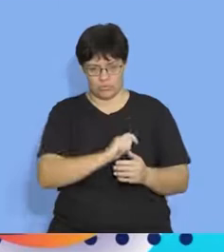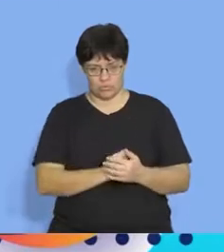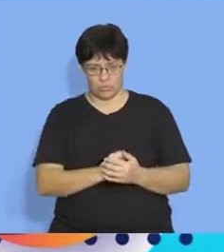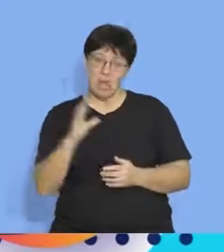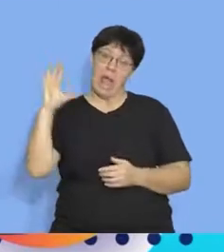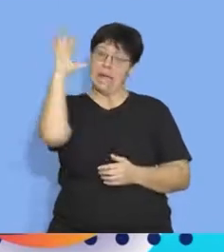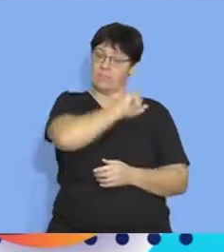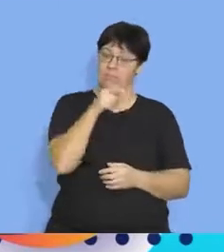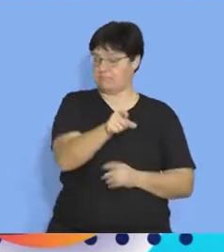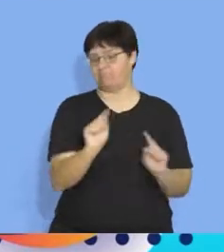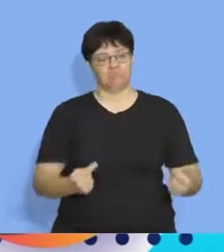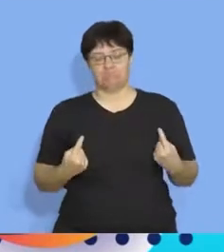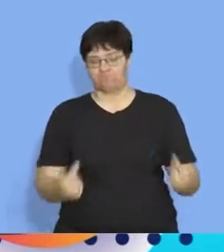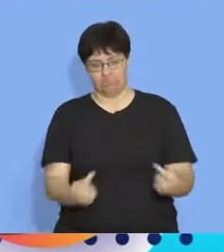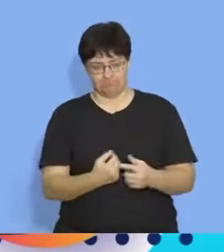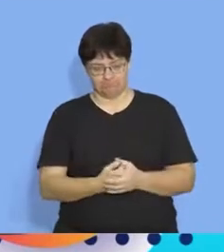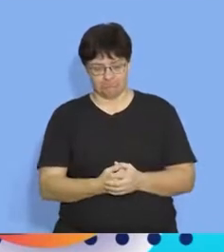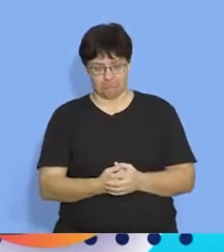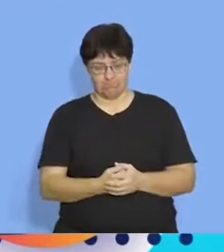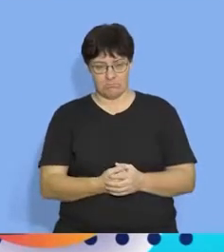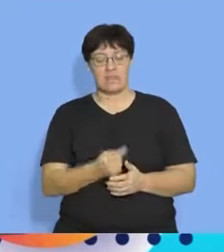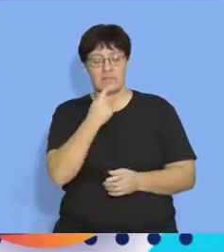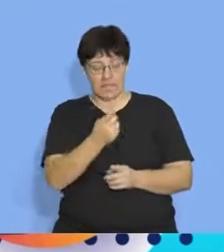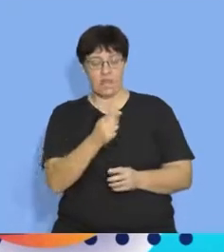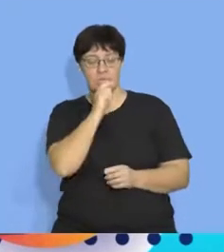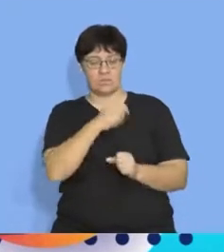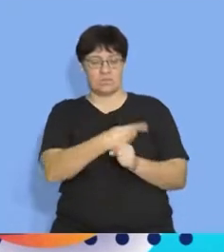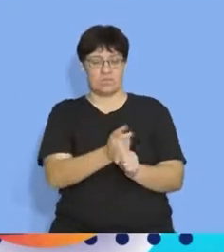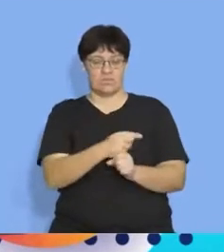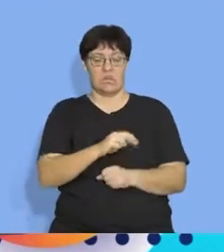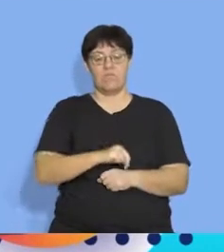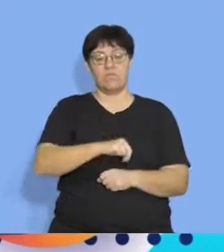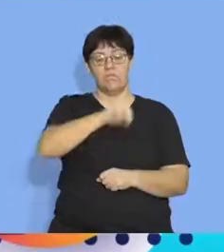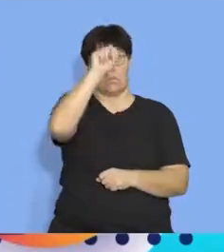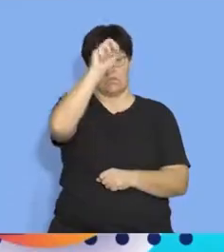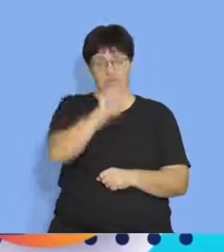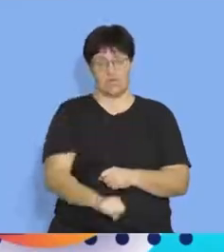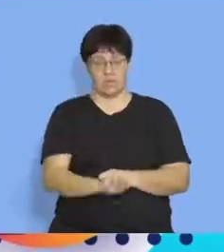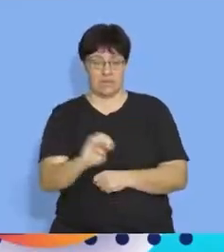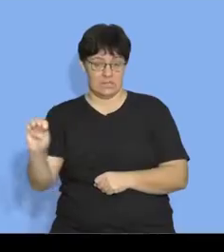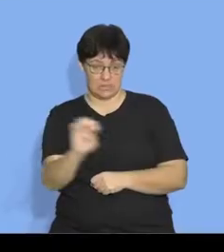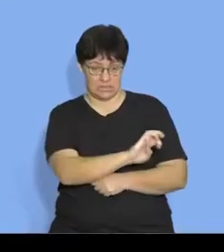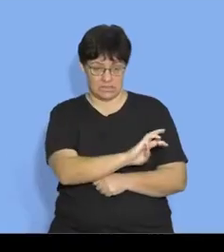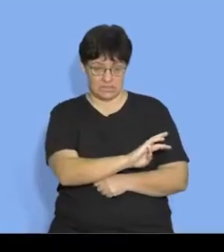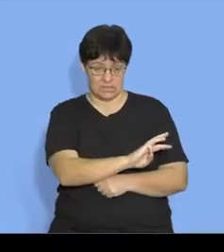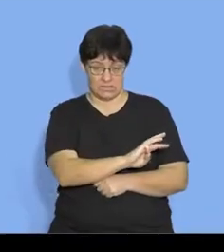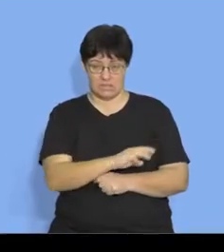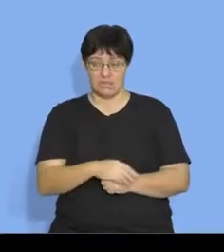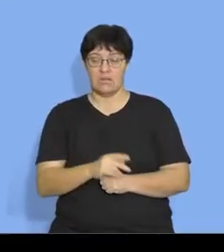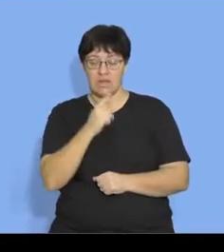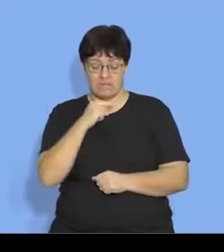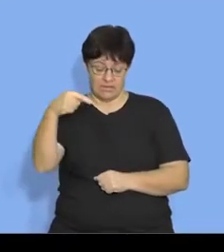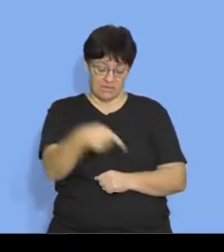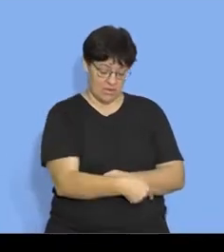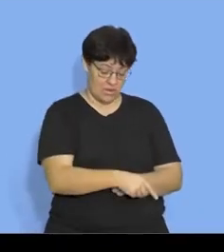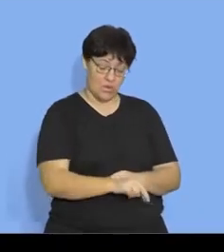you cannot make that assumption i'm telling you that we're going to use the cardinal points north south east west so if that